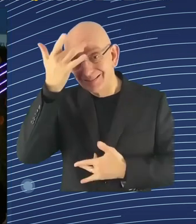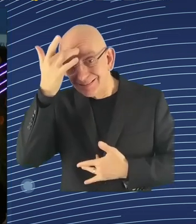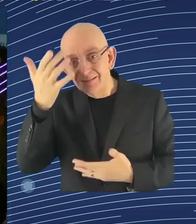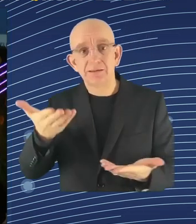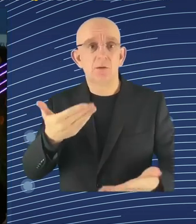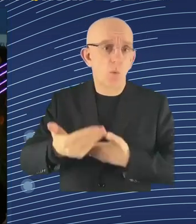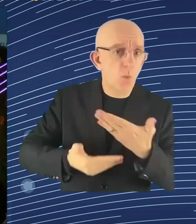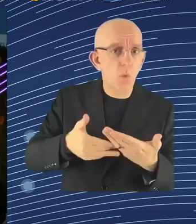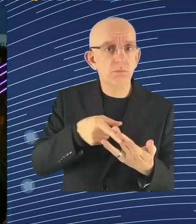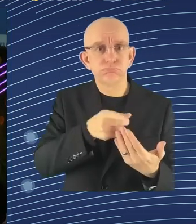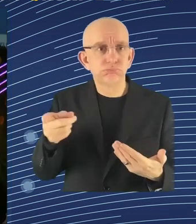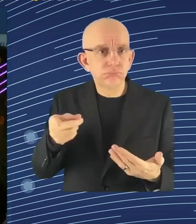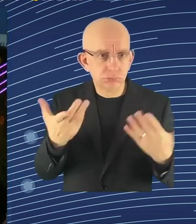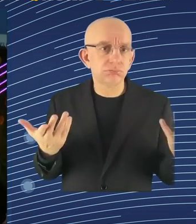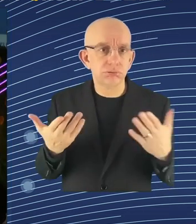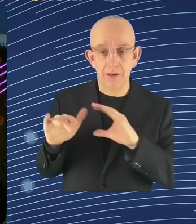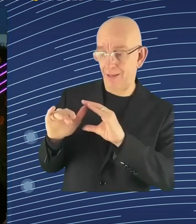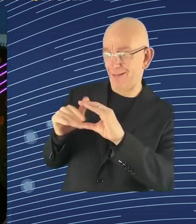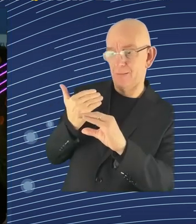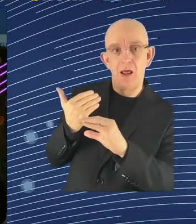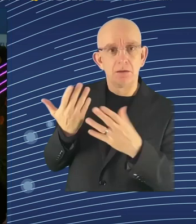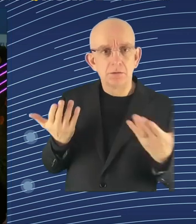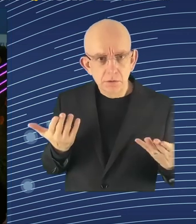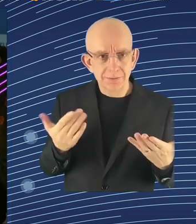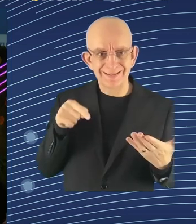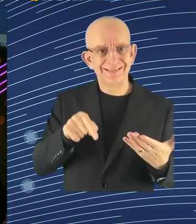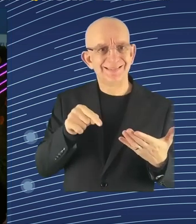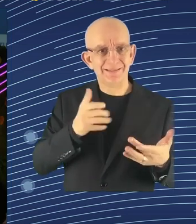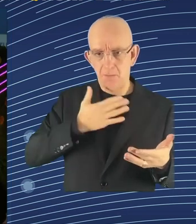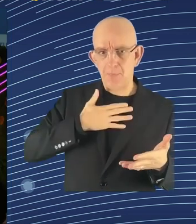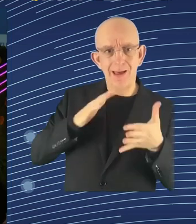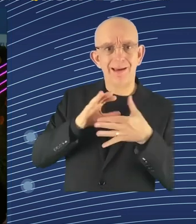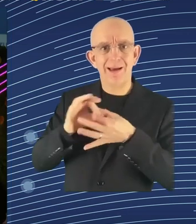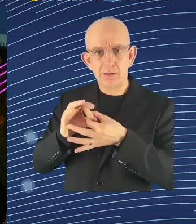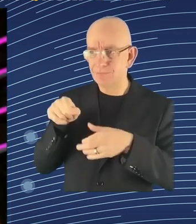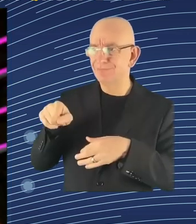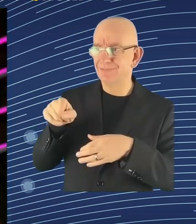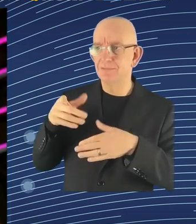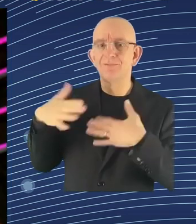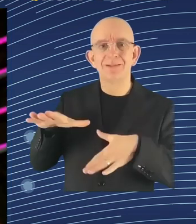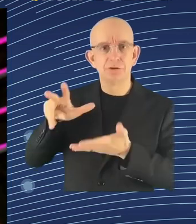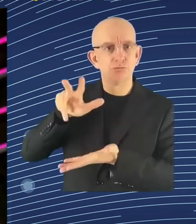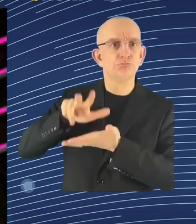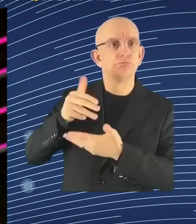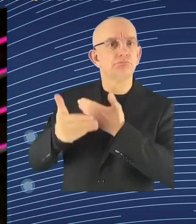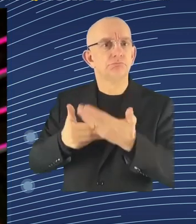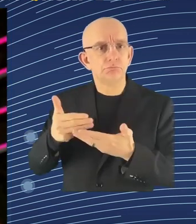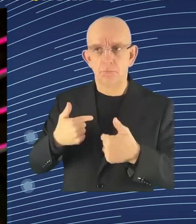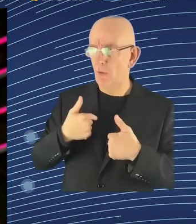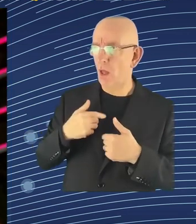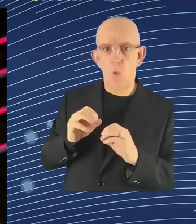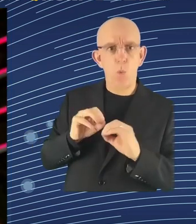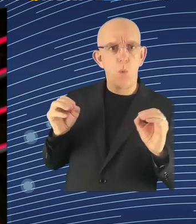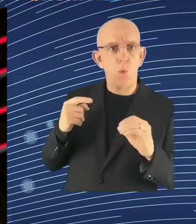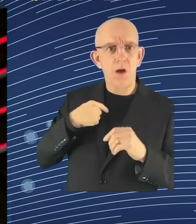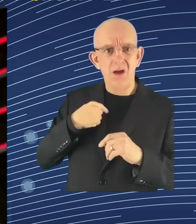deliver your order. this is the harsh situation that you can just be fired like that. So